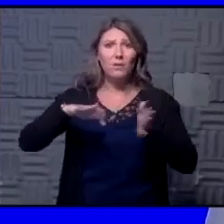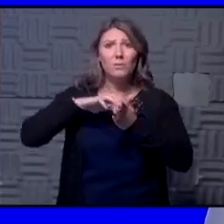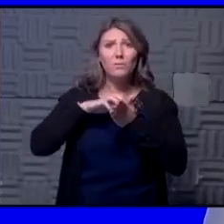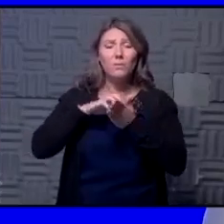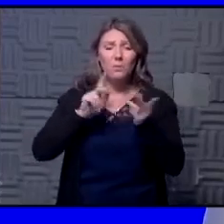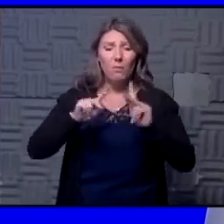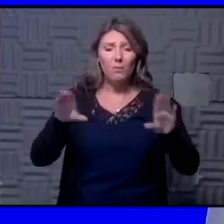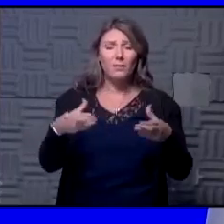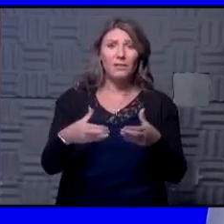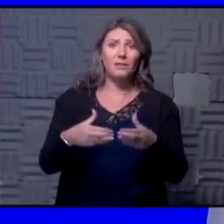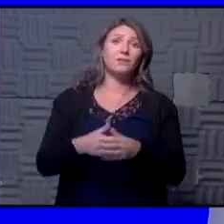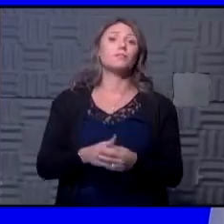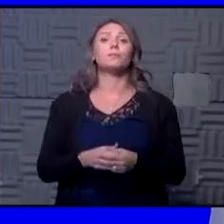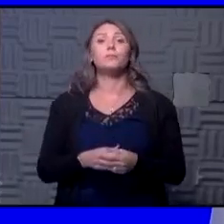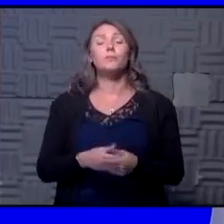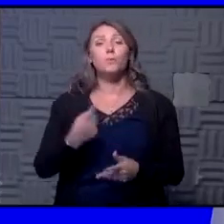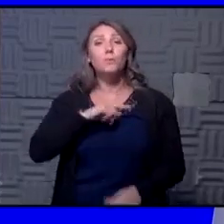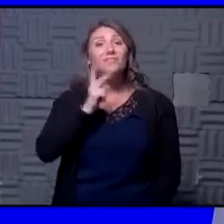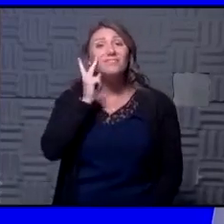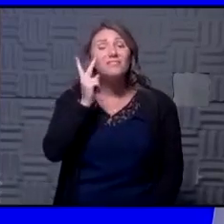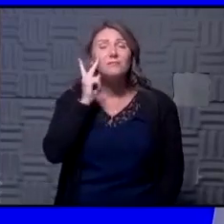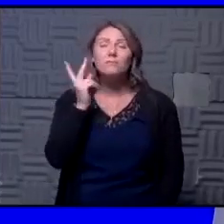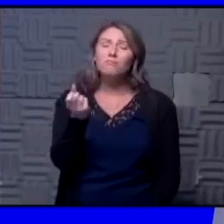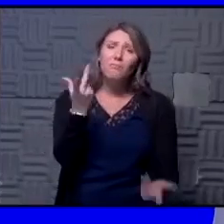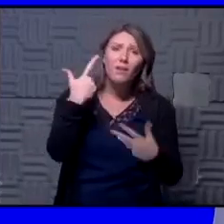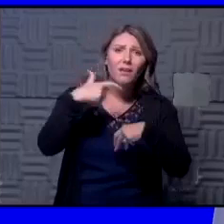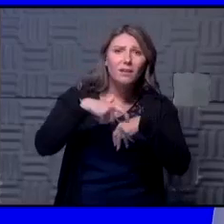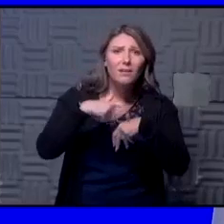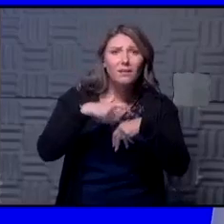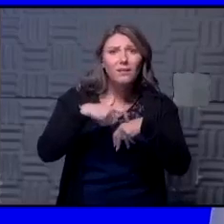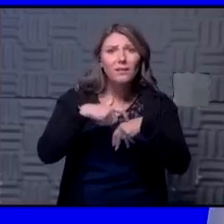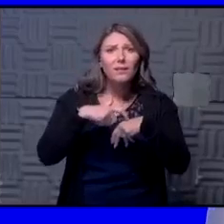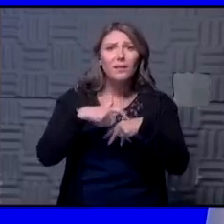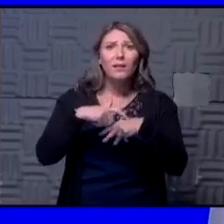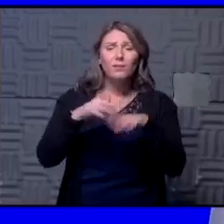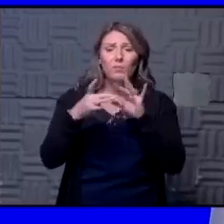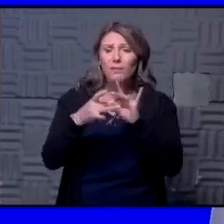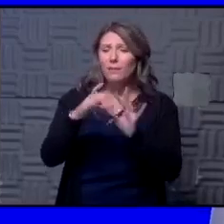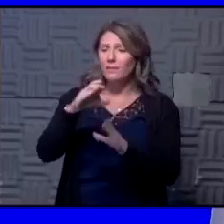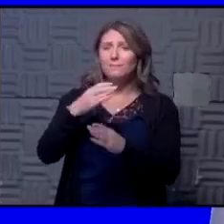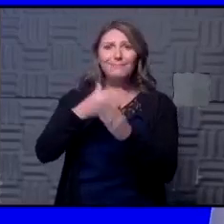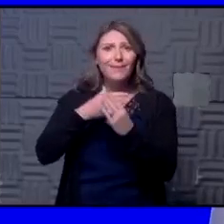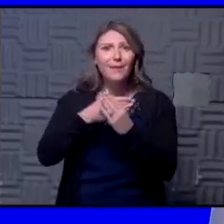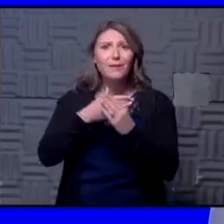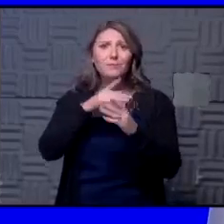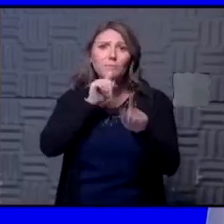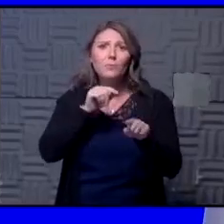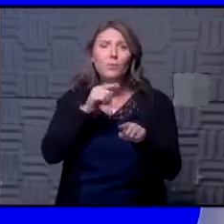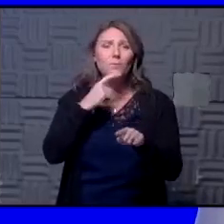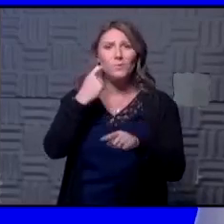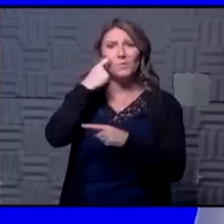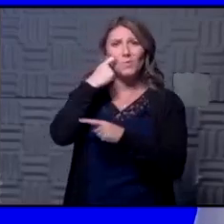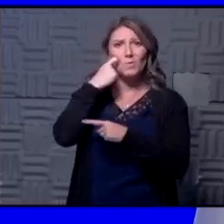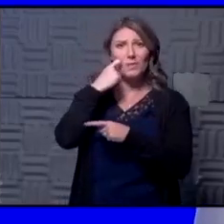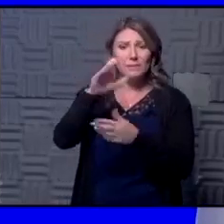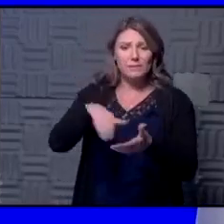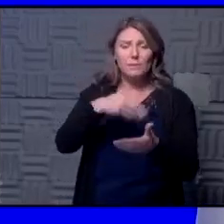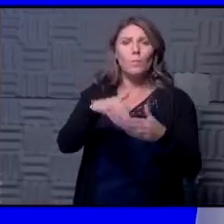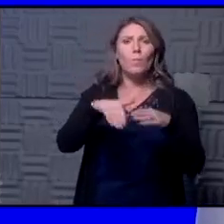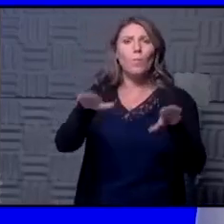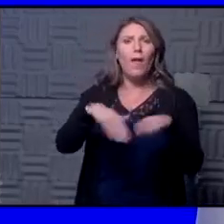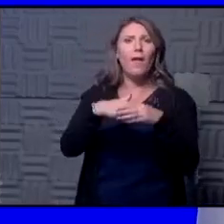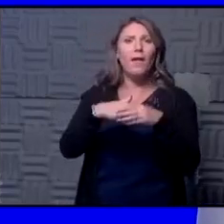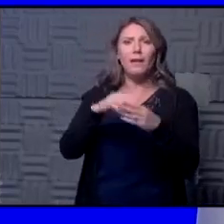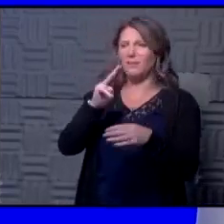so you know we've seen this countless times on case reports you know there was the recent wedding in Maine where it's spread to